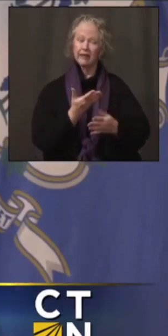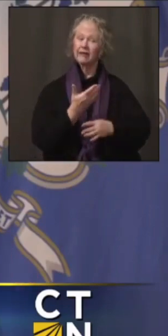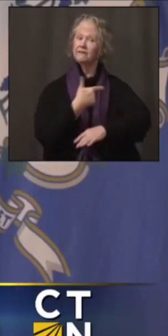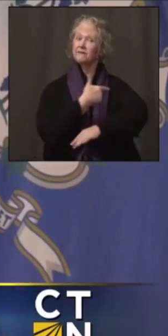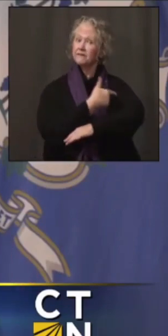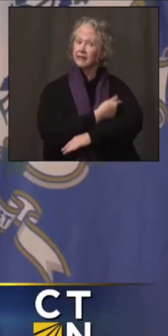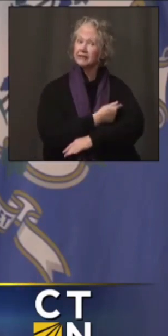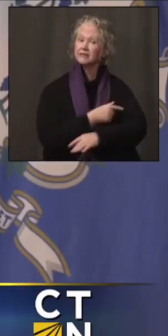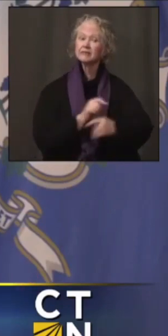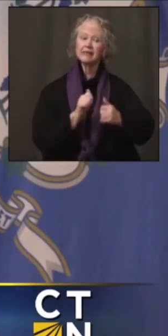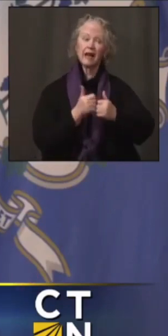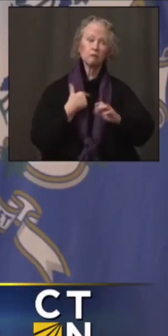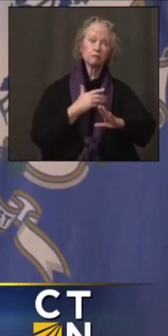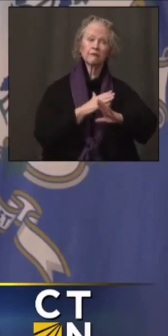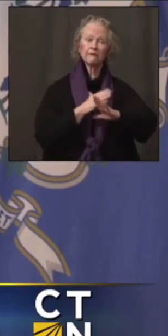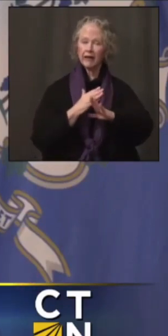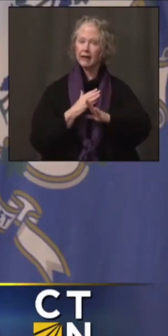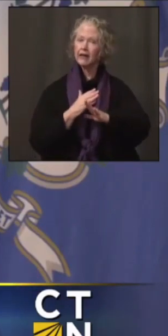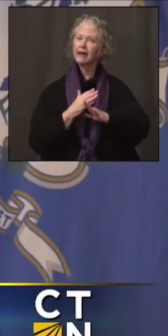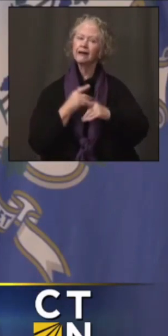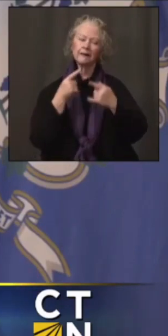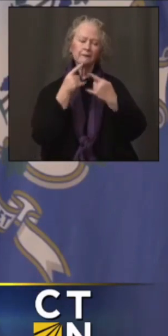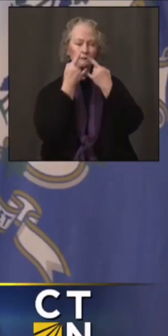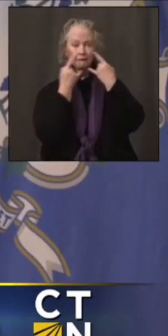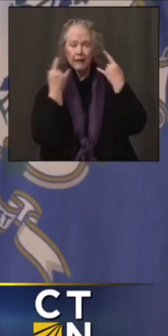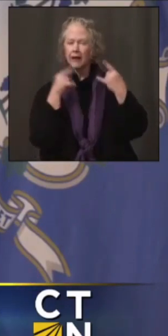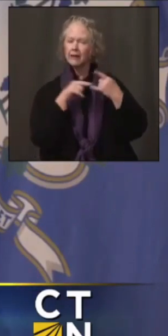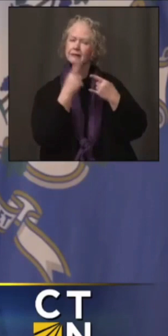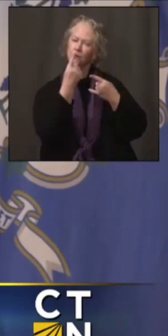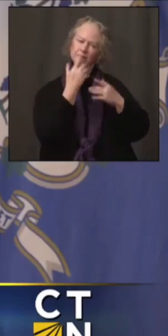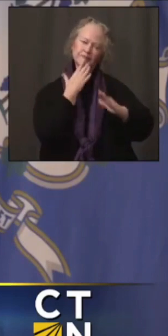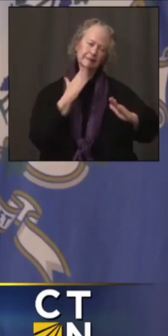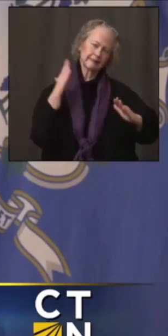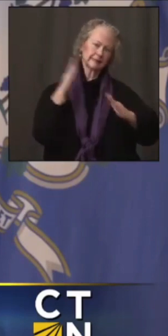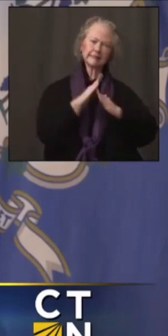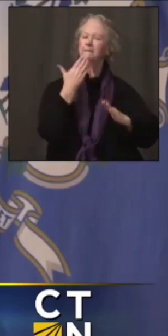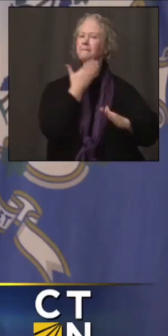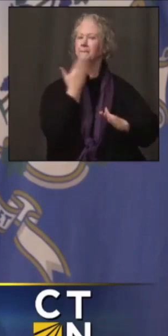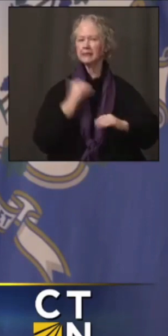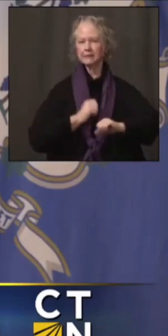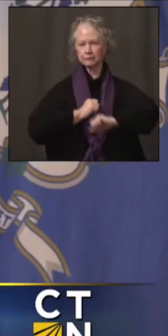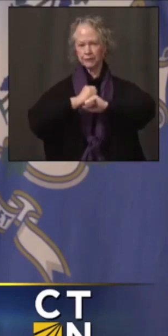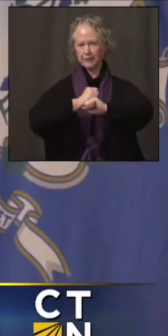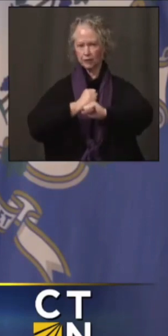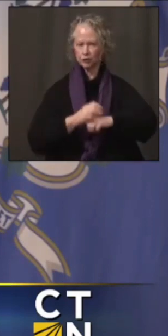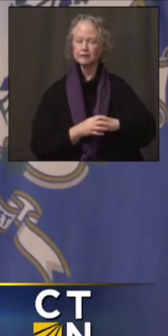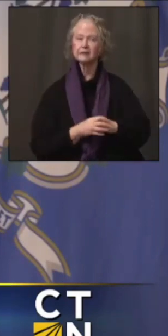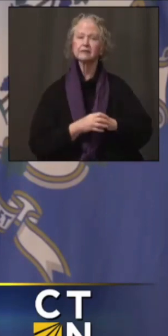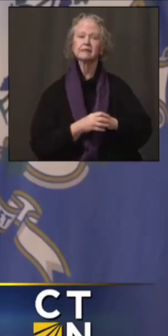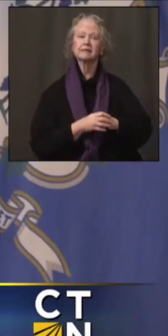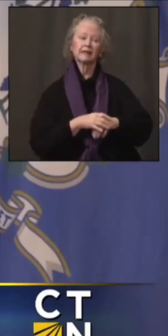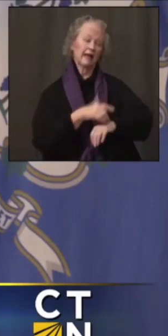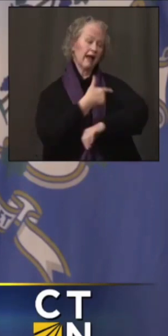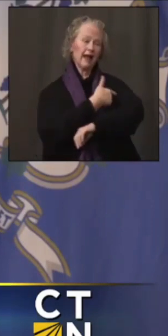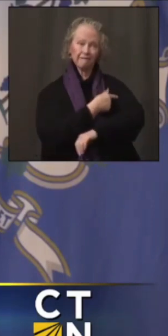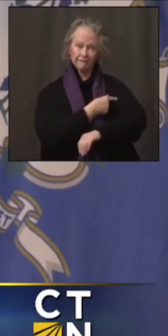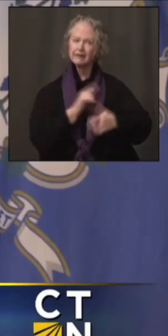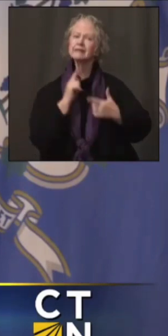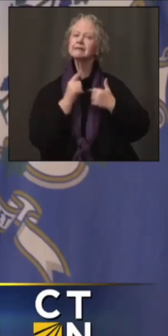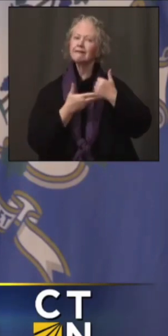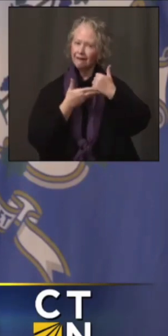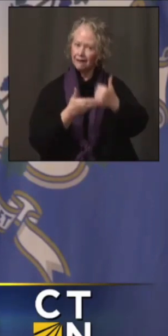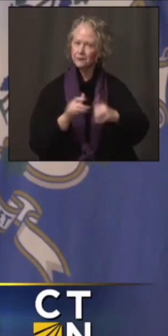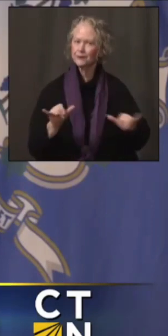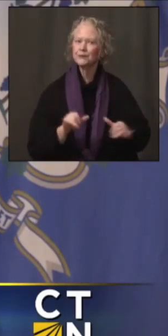and ways we can prevent it. The mask is just as infectious, just as protective, and the vaccine is just as helpful. So